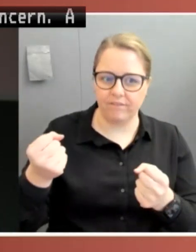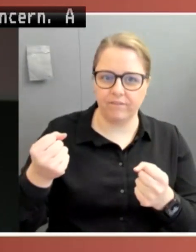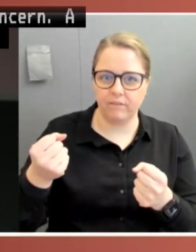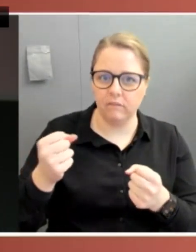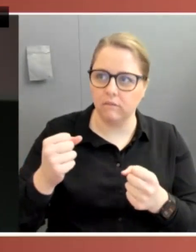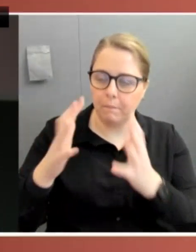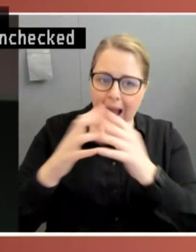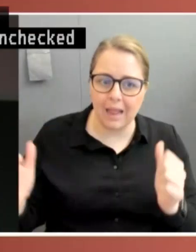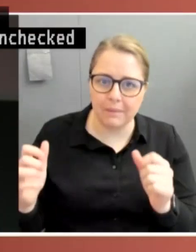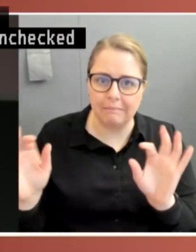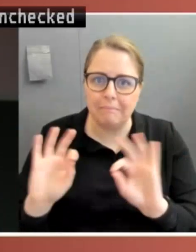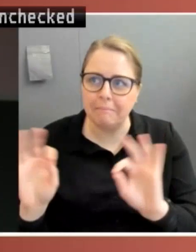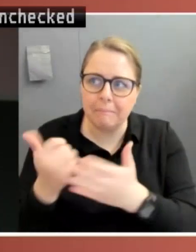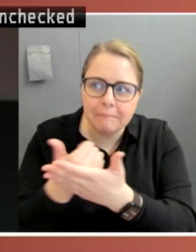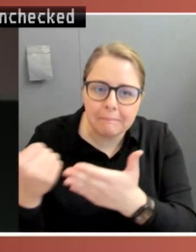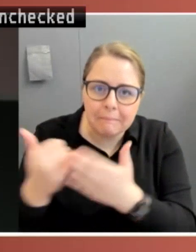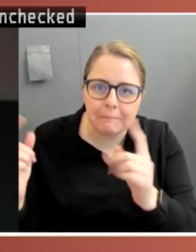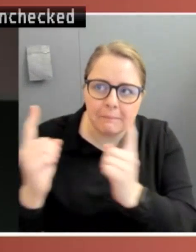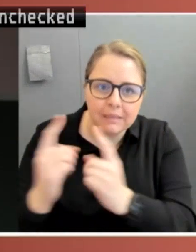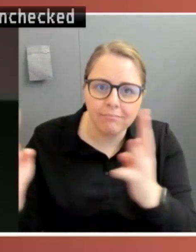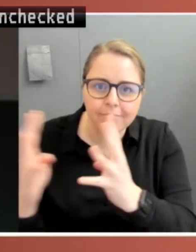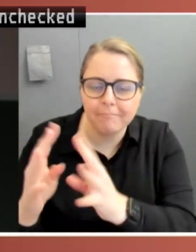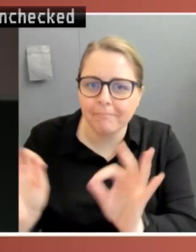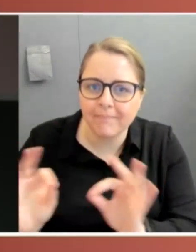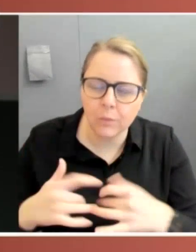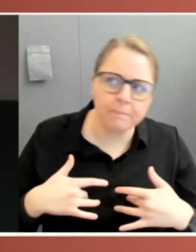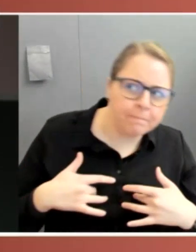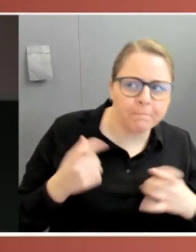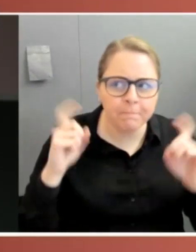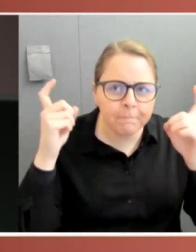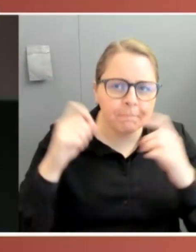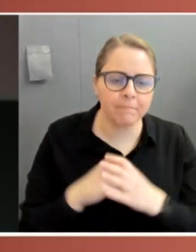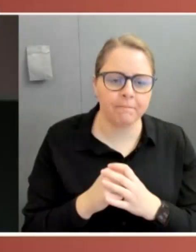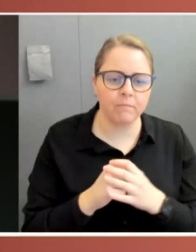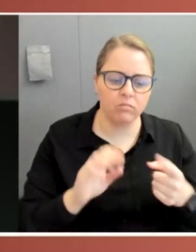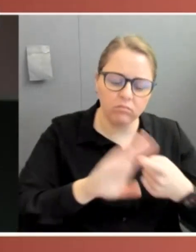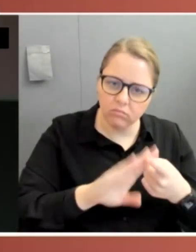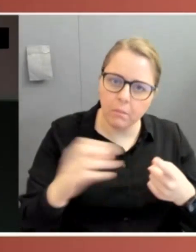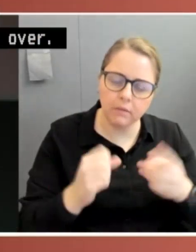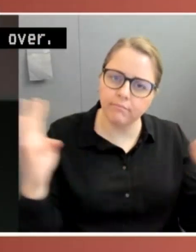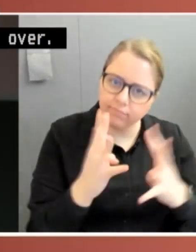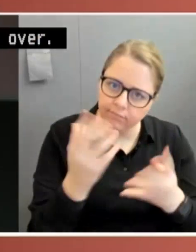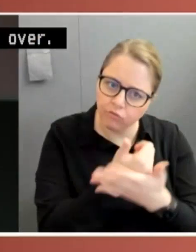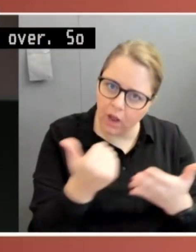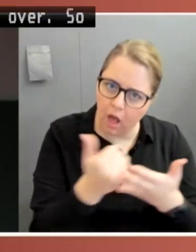had no say over. So we need parliament to meet regularly, and it needs to ensure through that regularity that government has